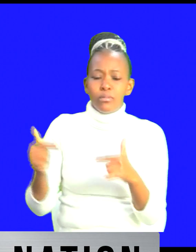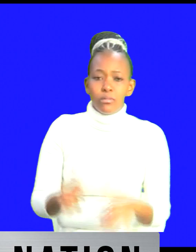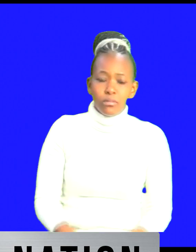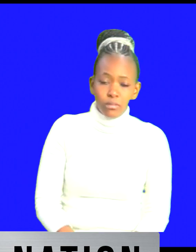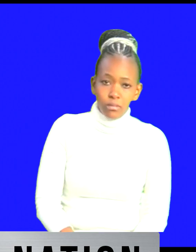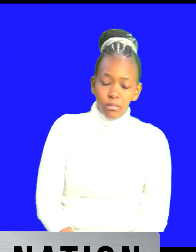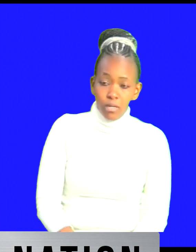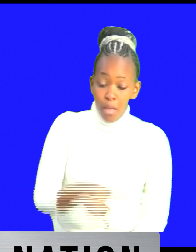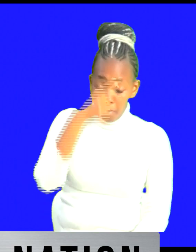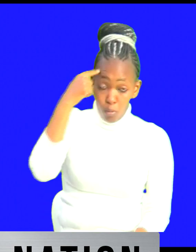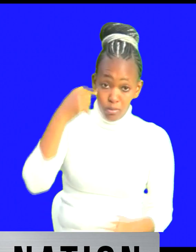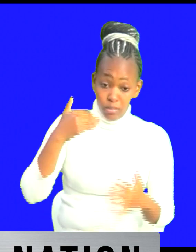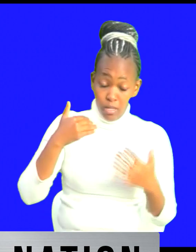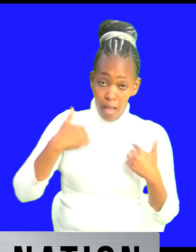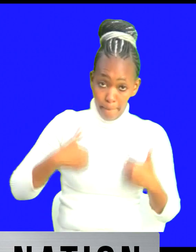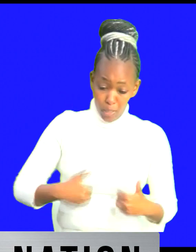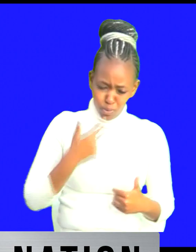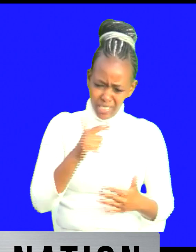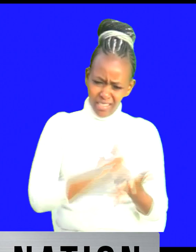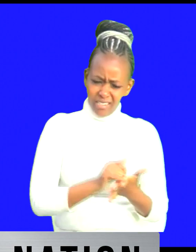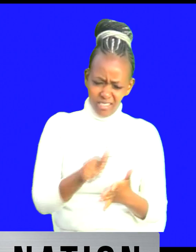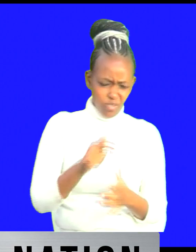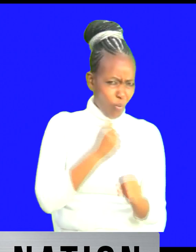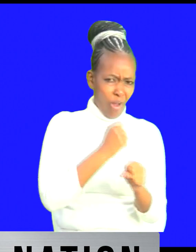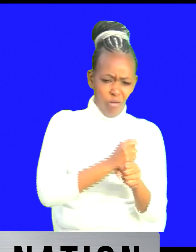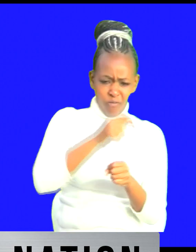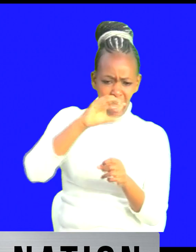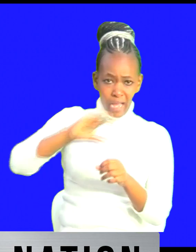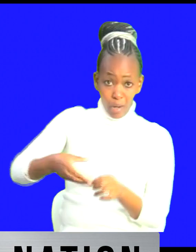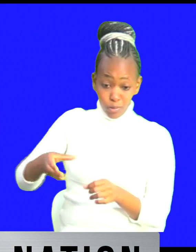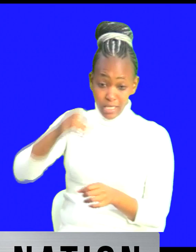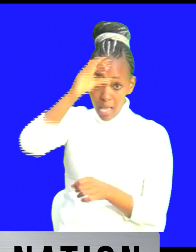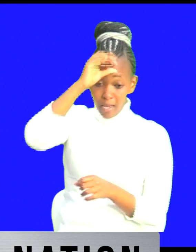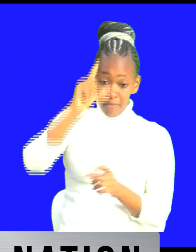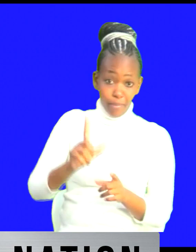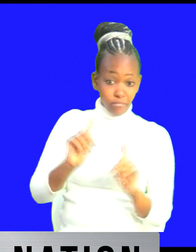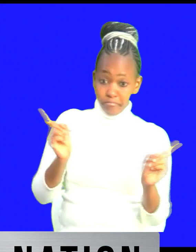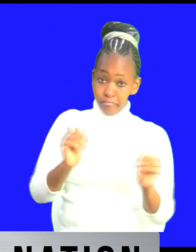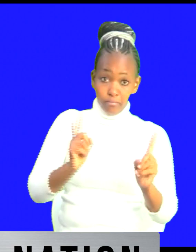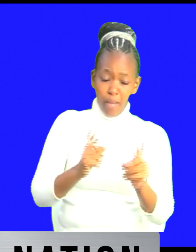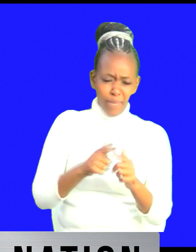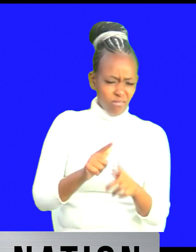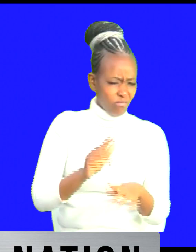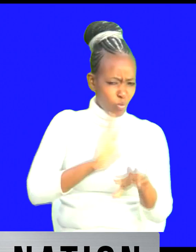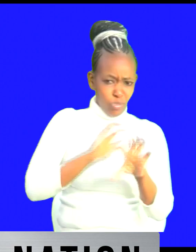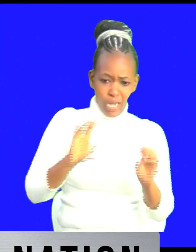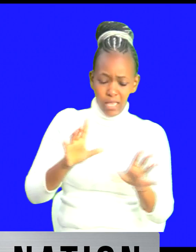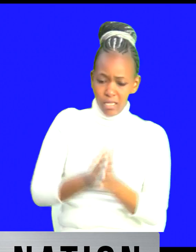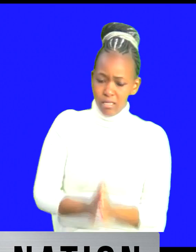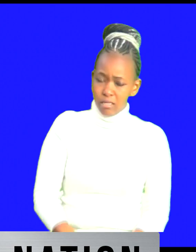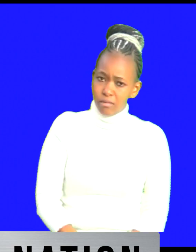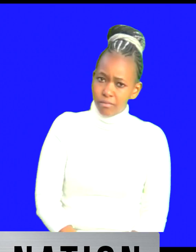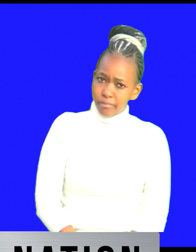county government uh well yeah yeah but yeah it's very unfortunate when you talk like that because it's like the